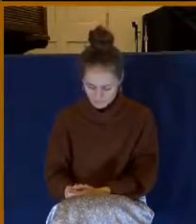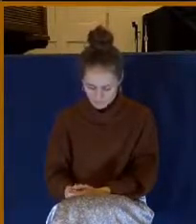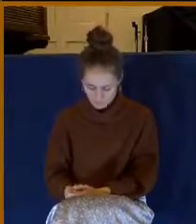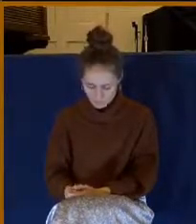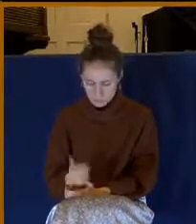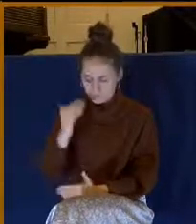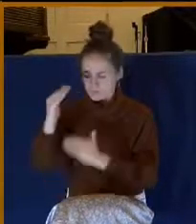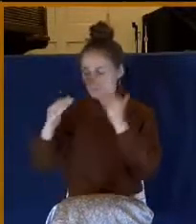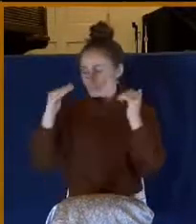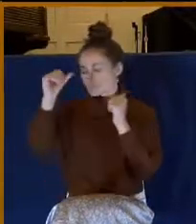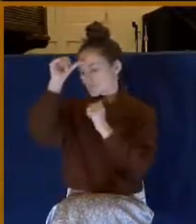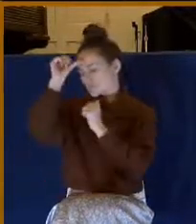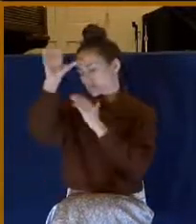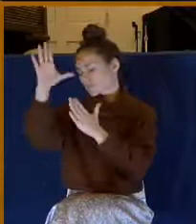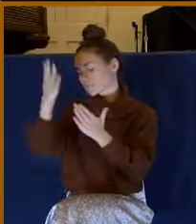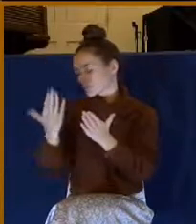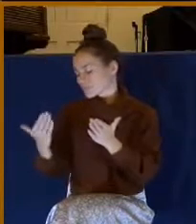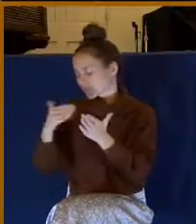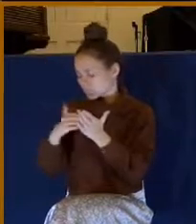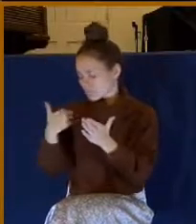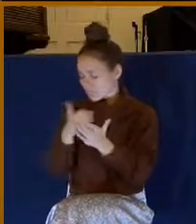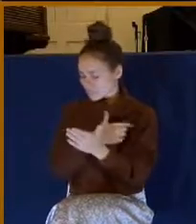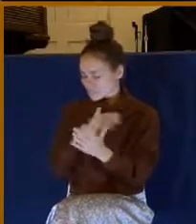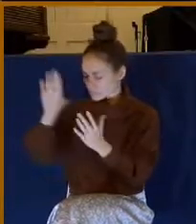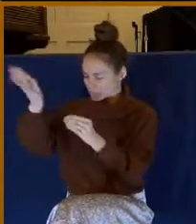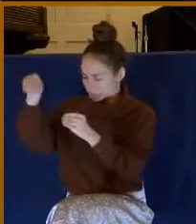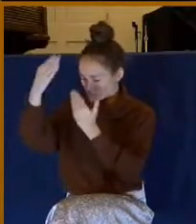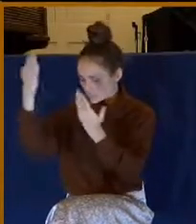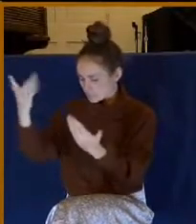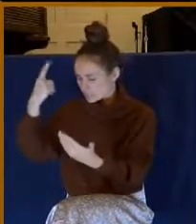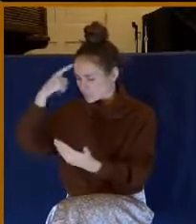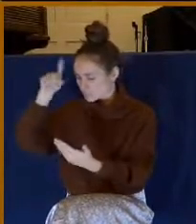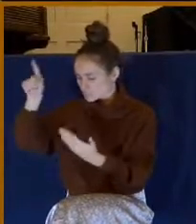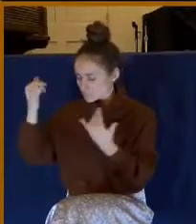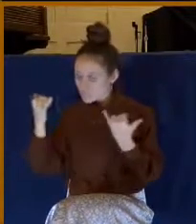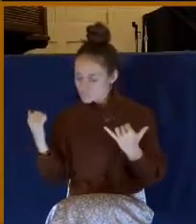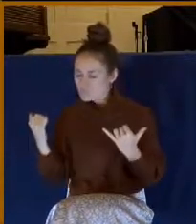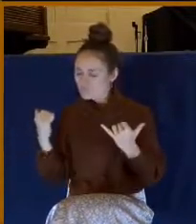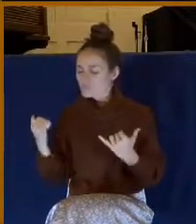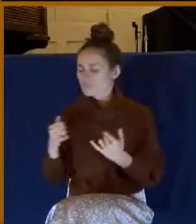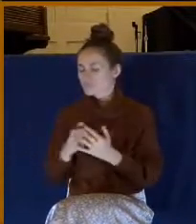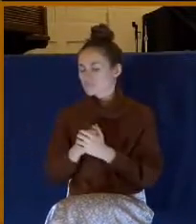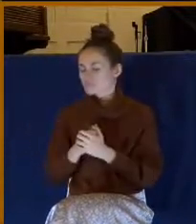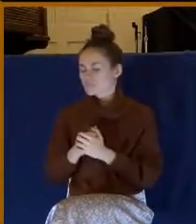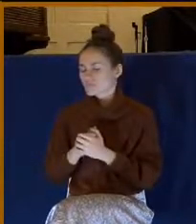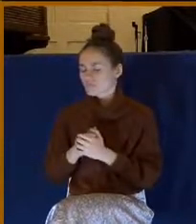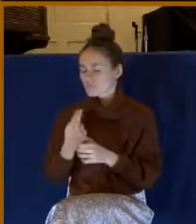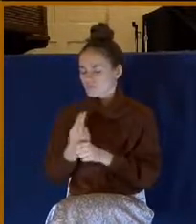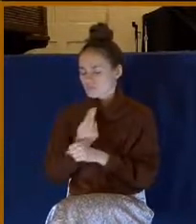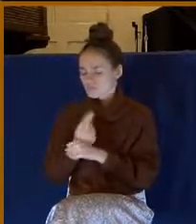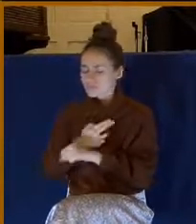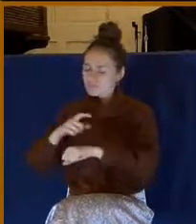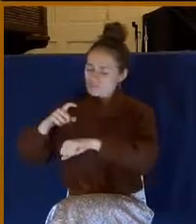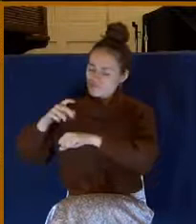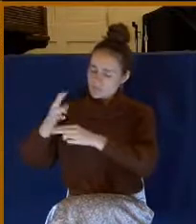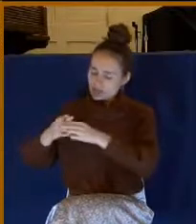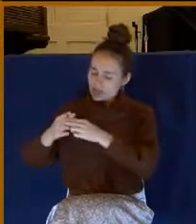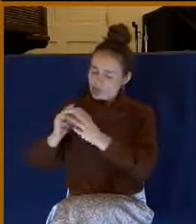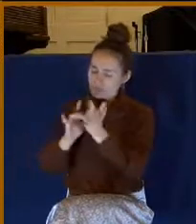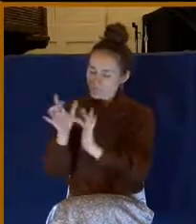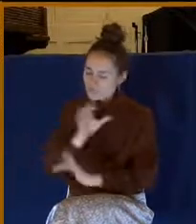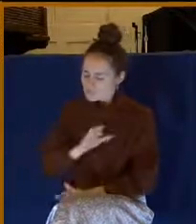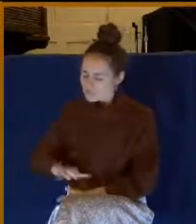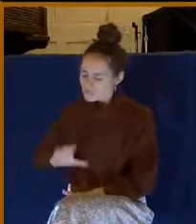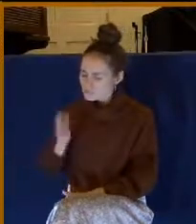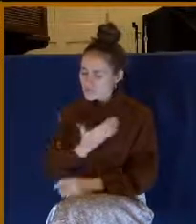Heavenly Father, again, we offer unto you today in the name of Jesus Christ, our Savior, we come